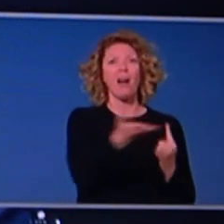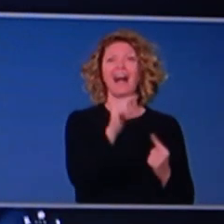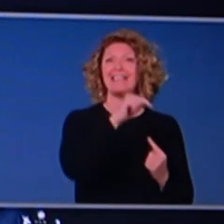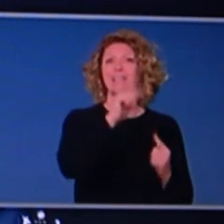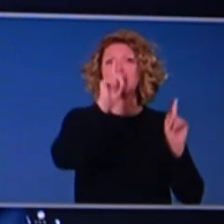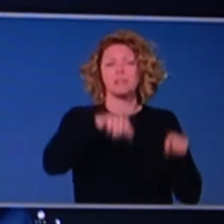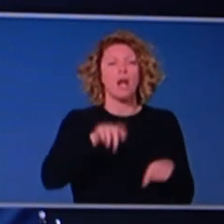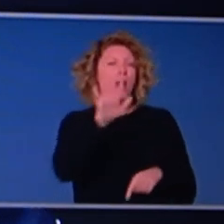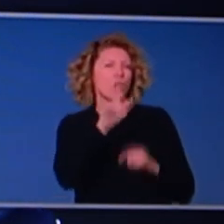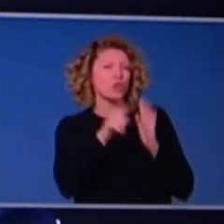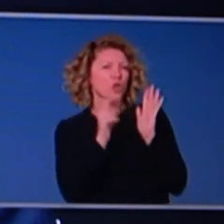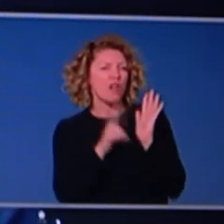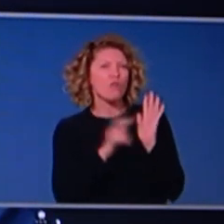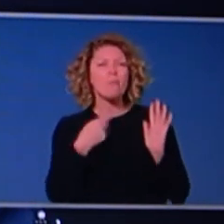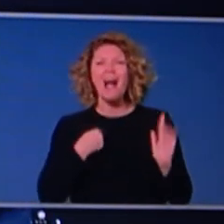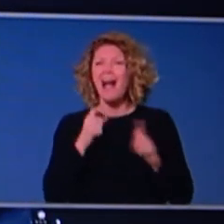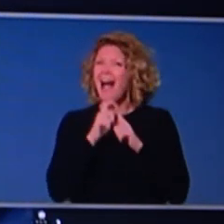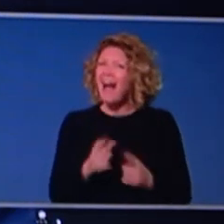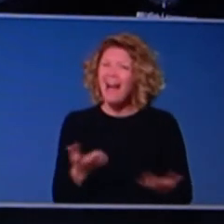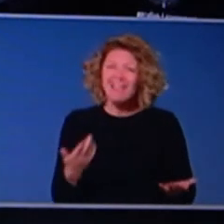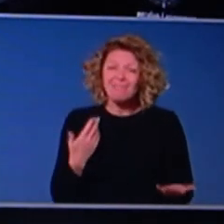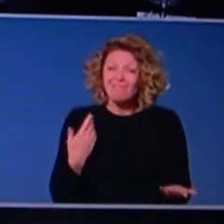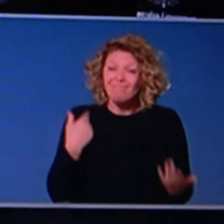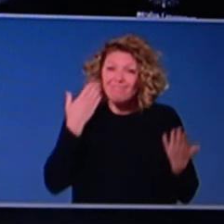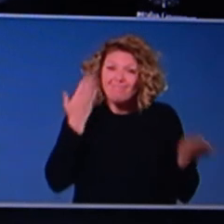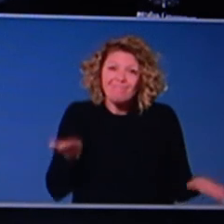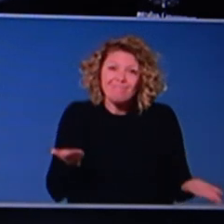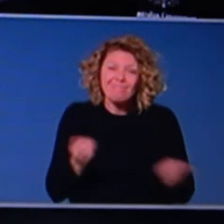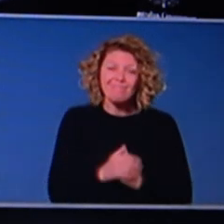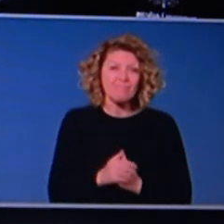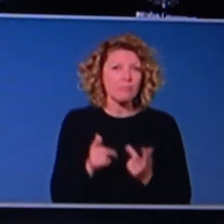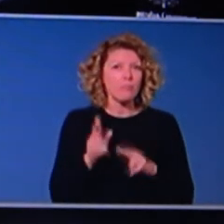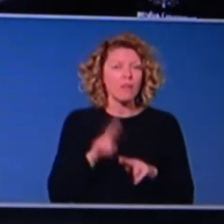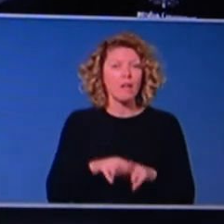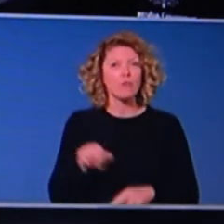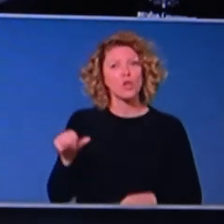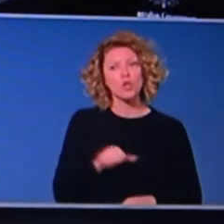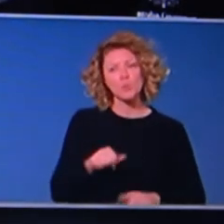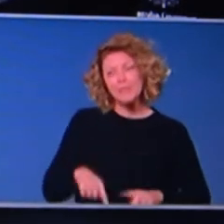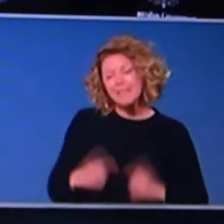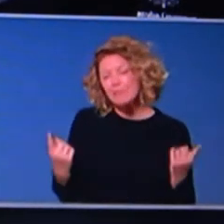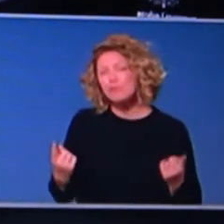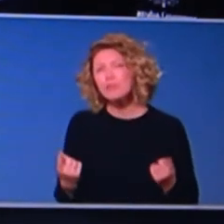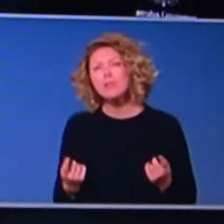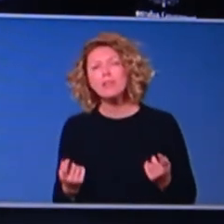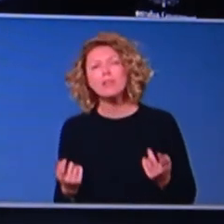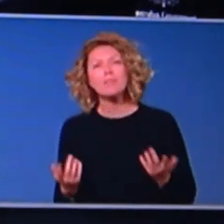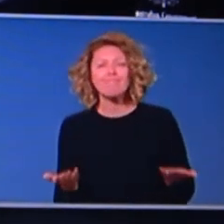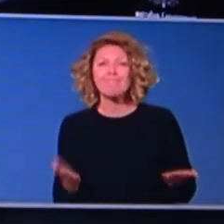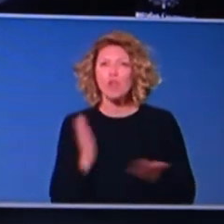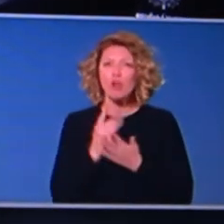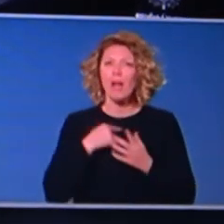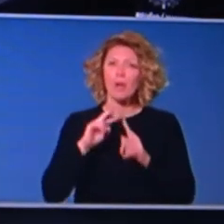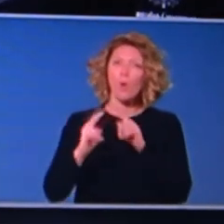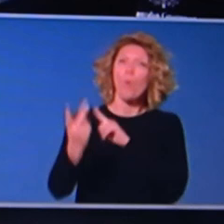PM said, uh, it's hard to know whether, uh, whether things could have been done differently and better than generally, when you look back